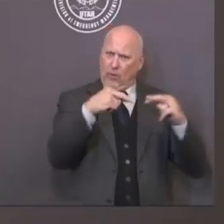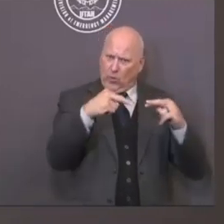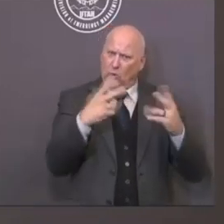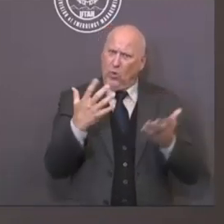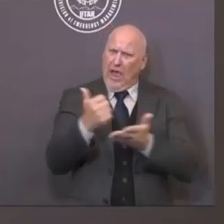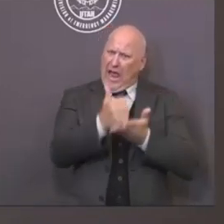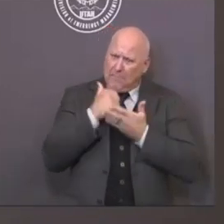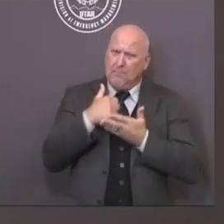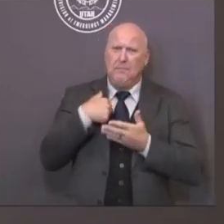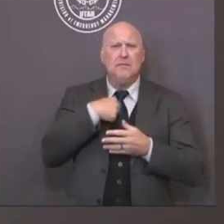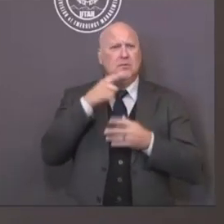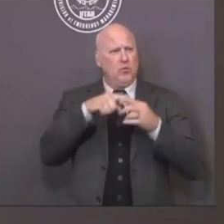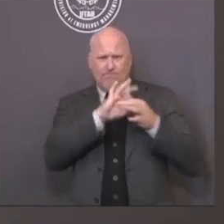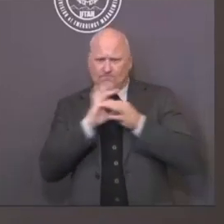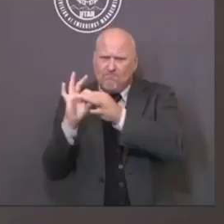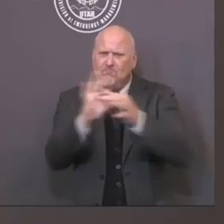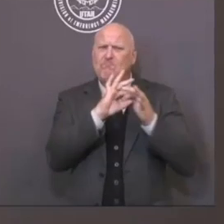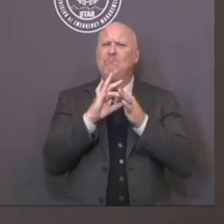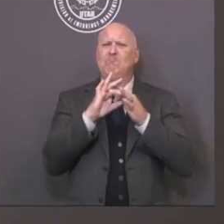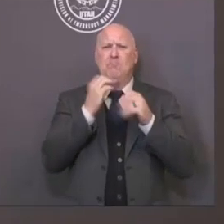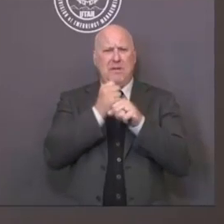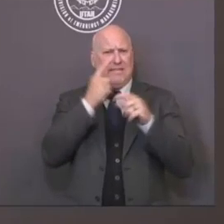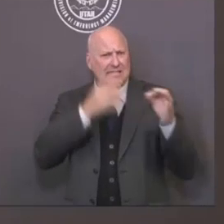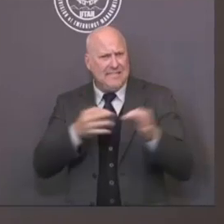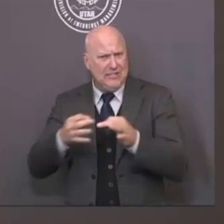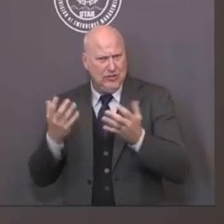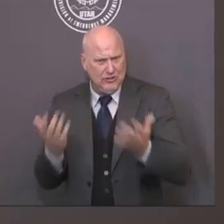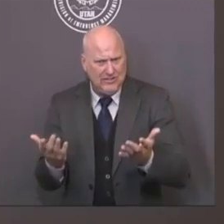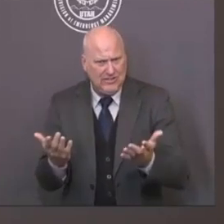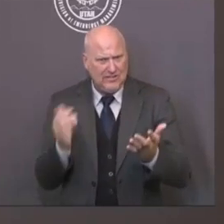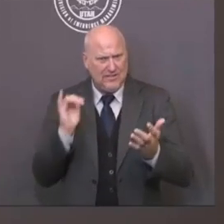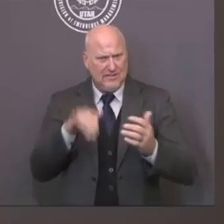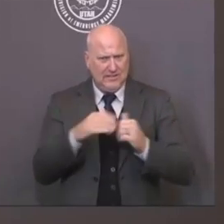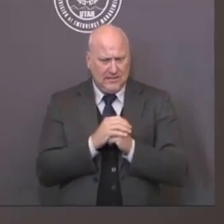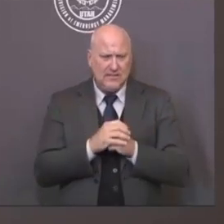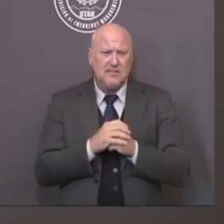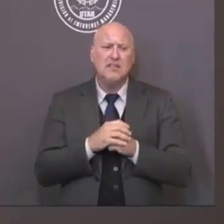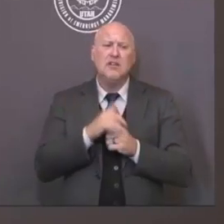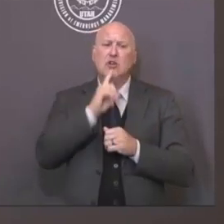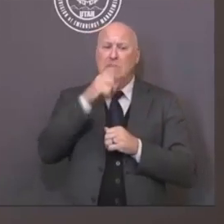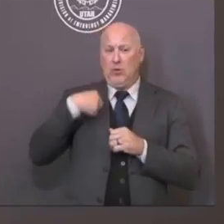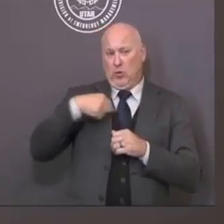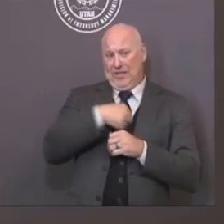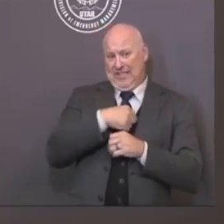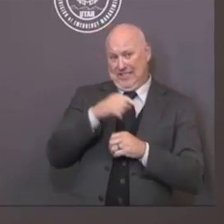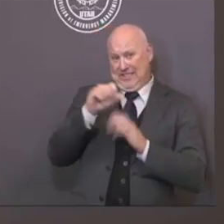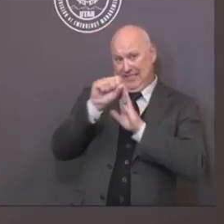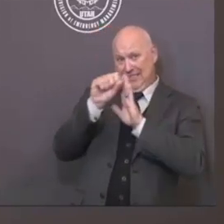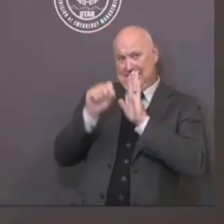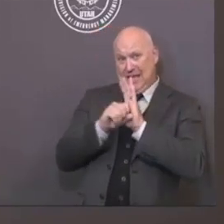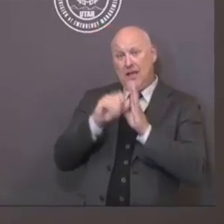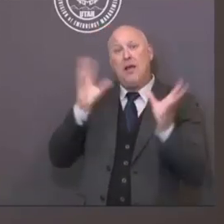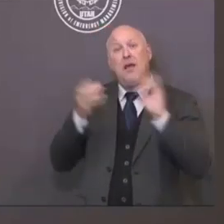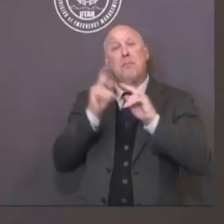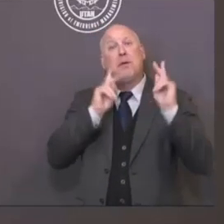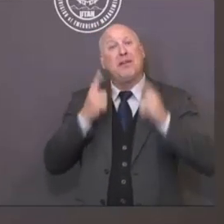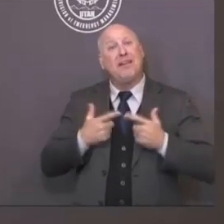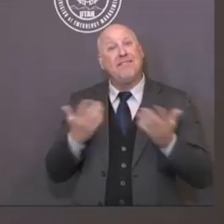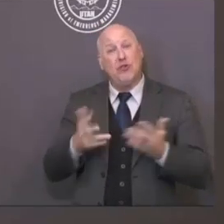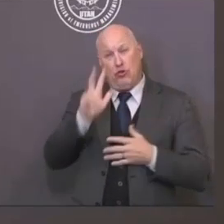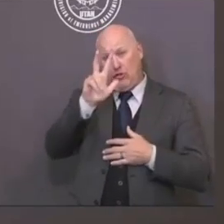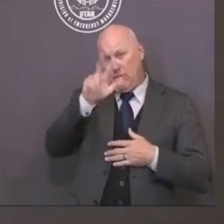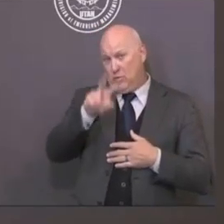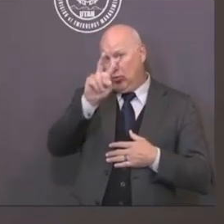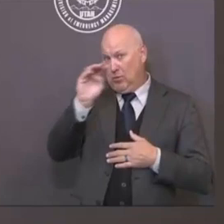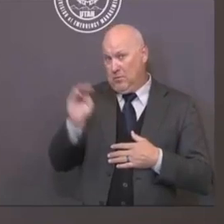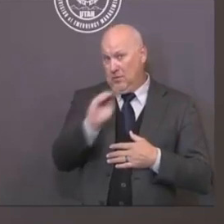So we are a state of 3.2 million people. And as I observe that, we have a lot of people that have different points